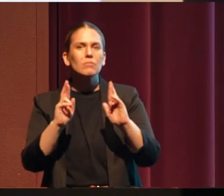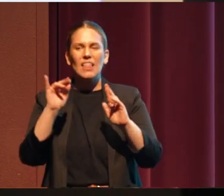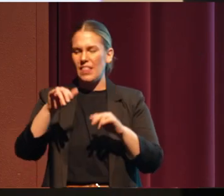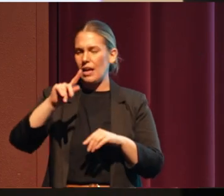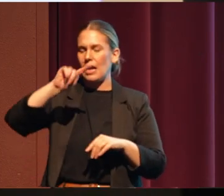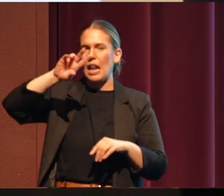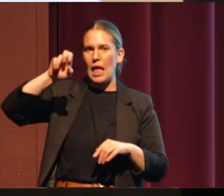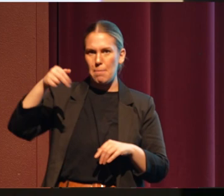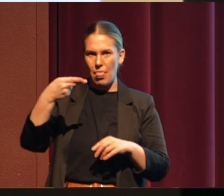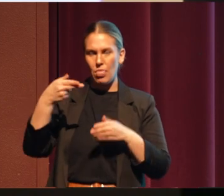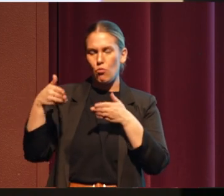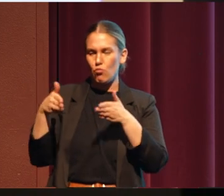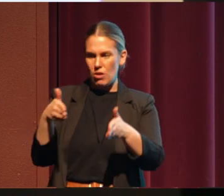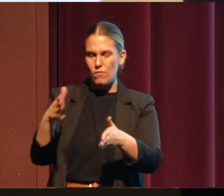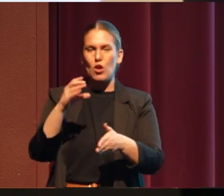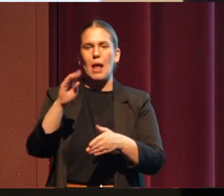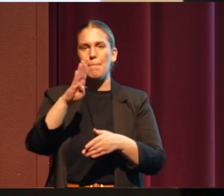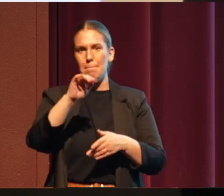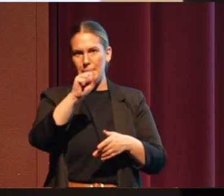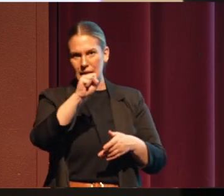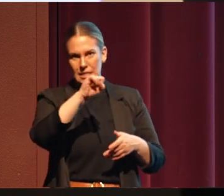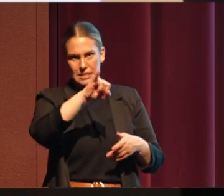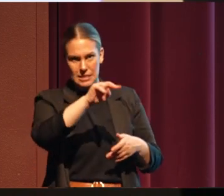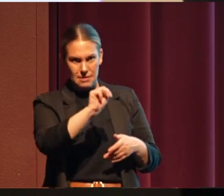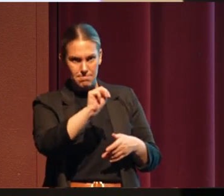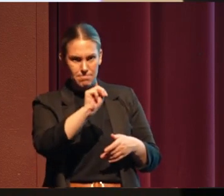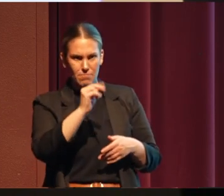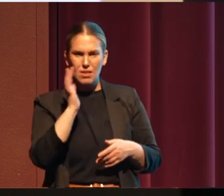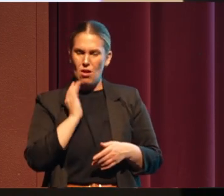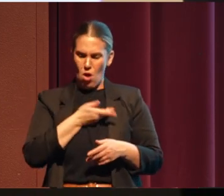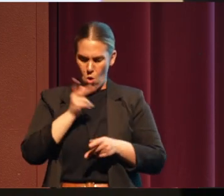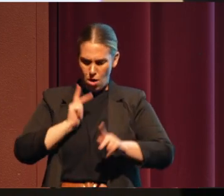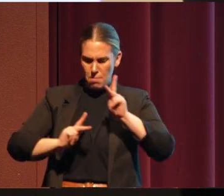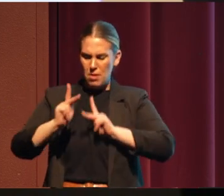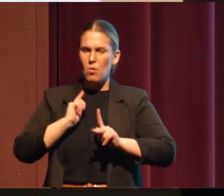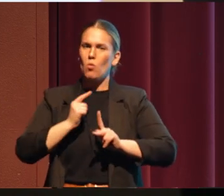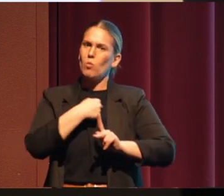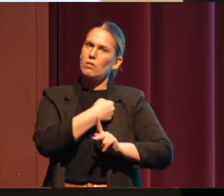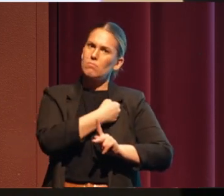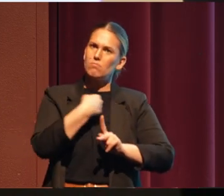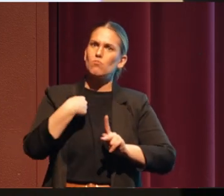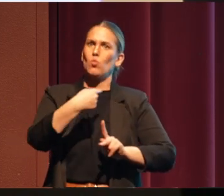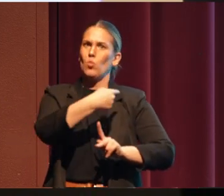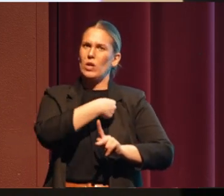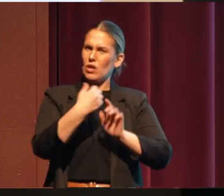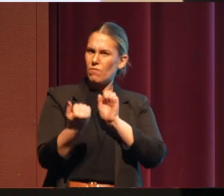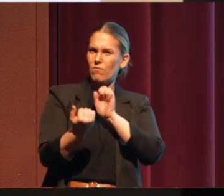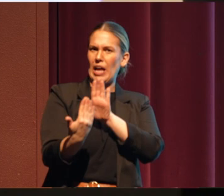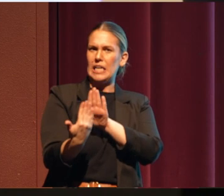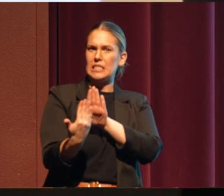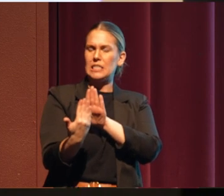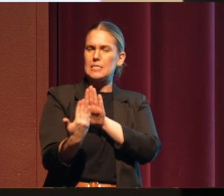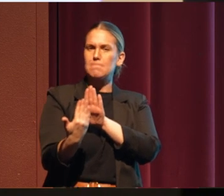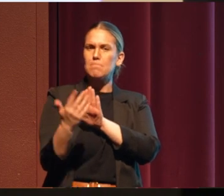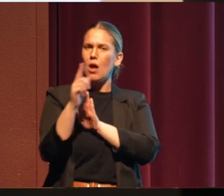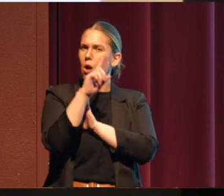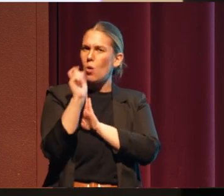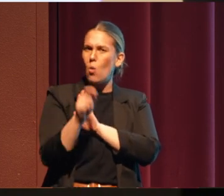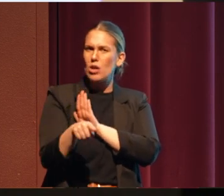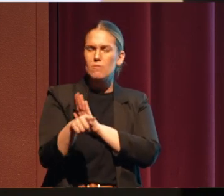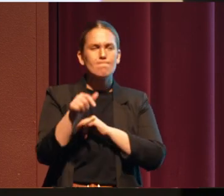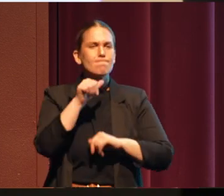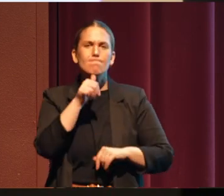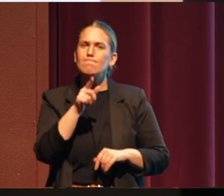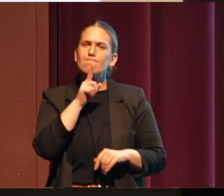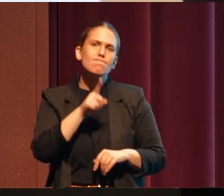Basin. And as the Klamath people, we are facing something, a question that we're not sure